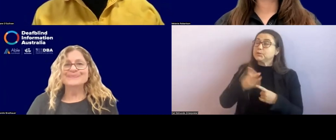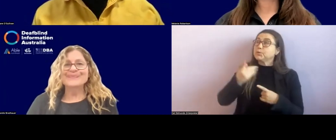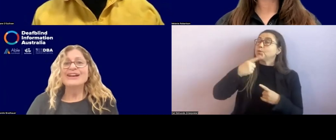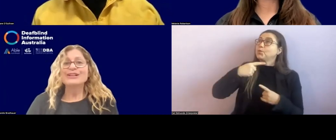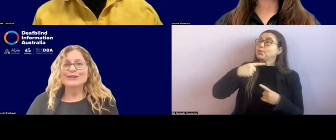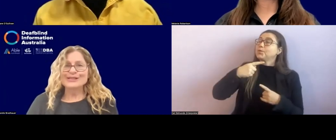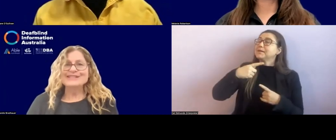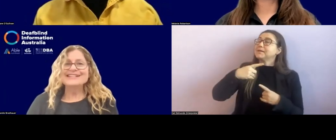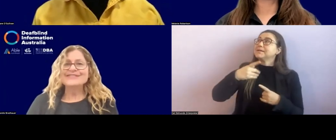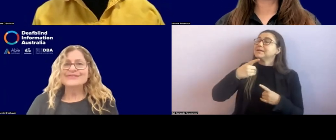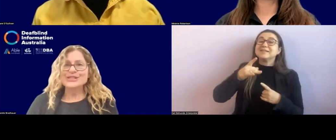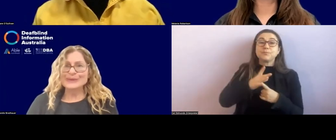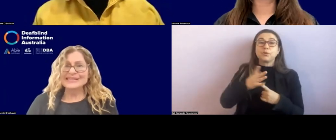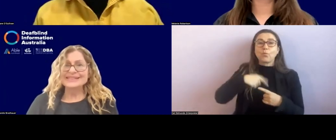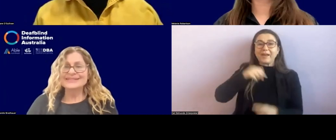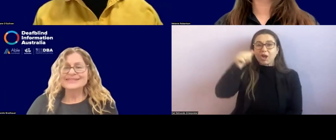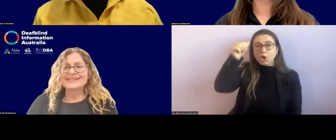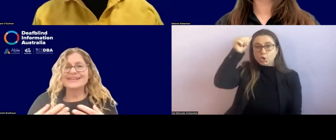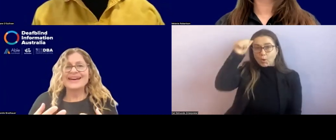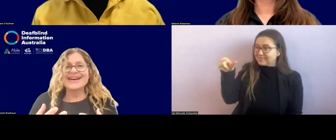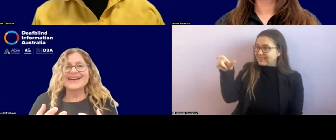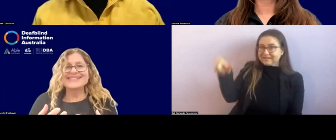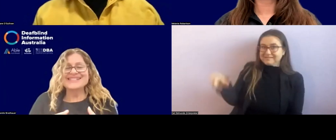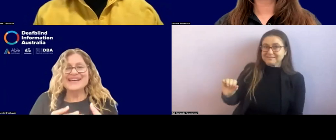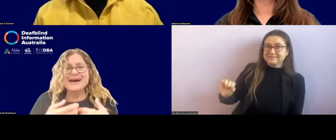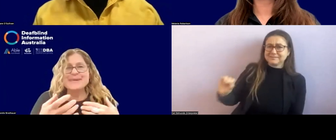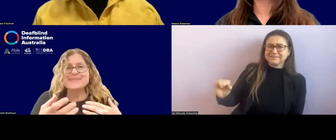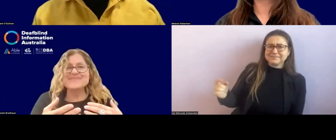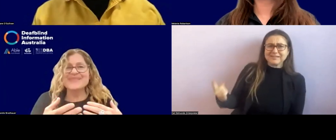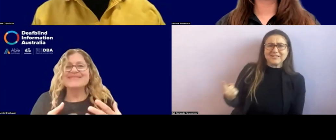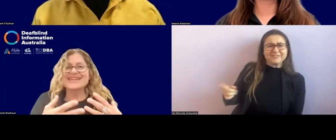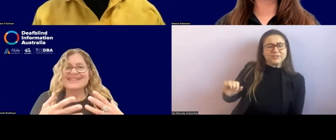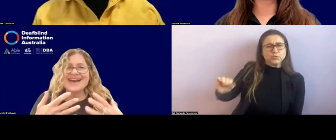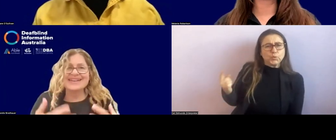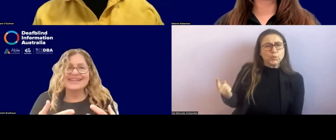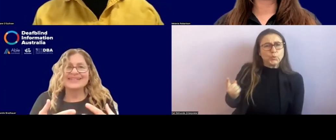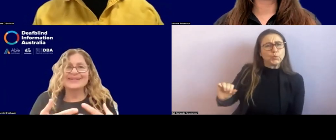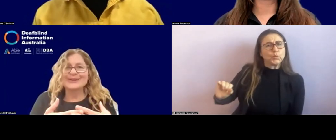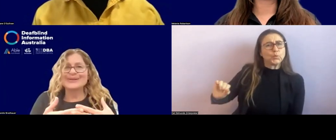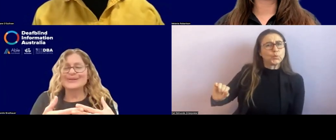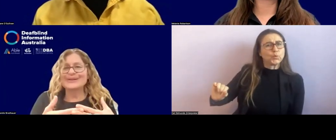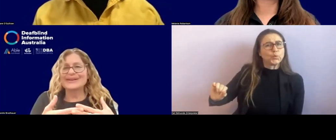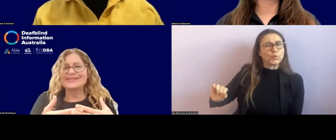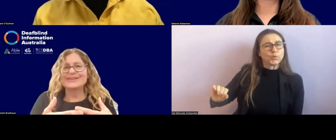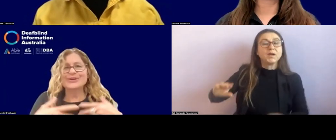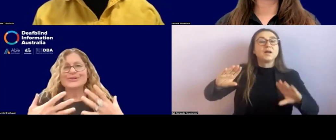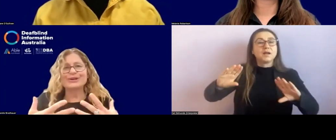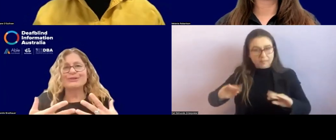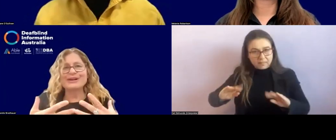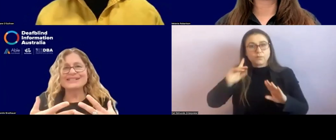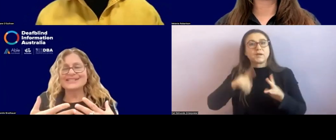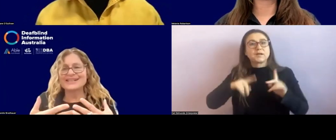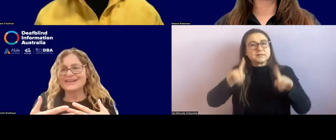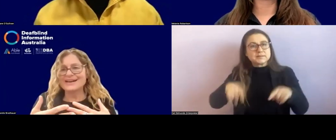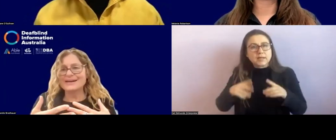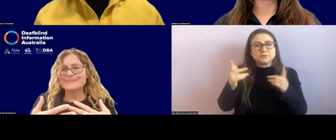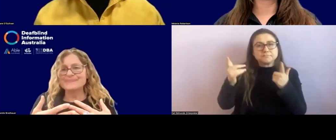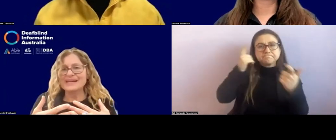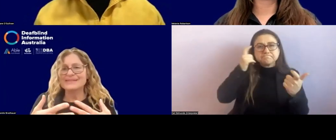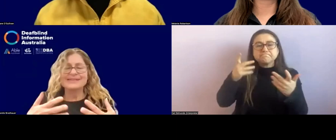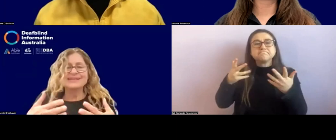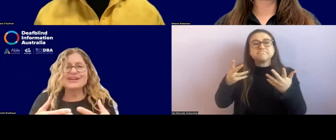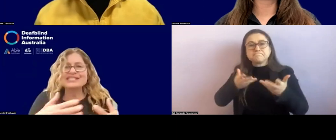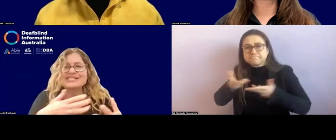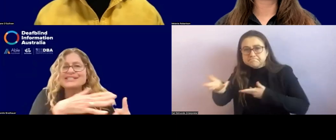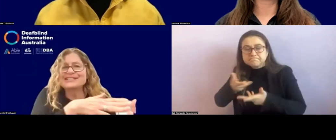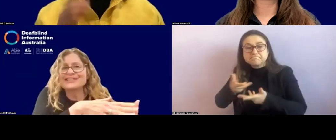learners individually and, um, and then add in the, you know, the correct, um,